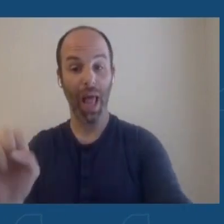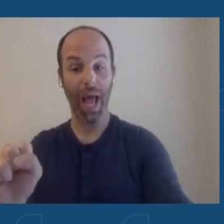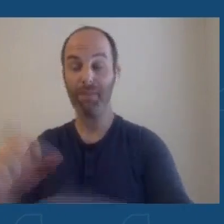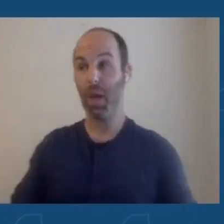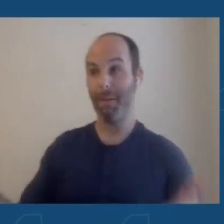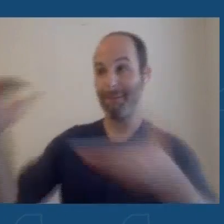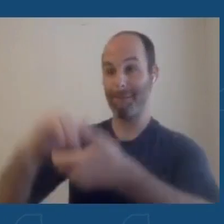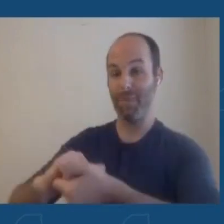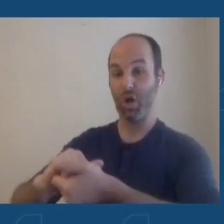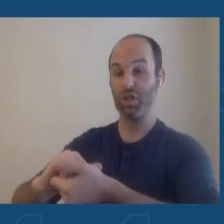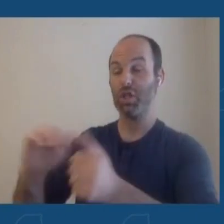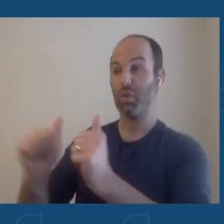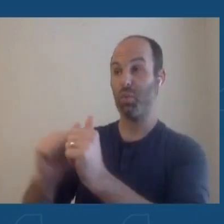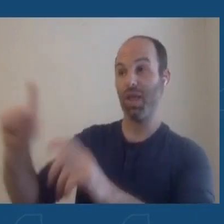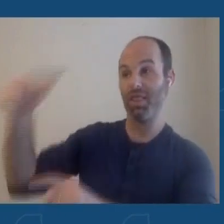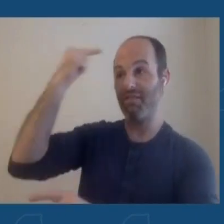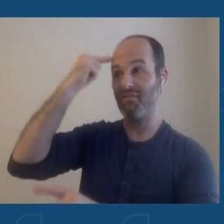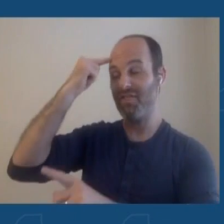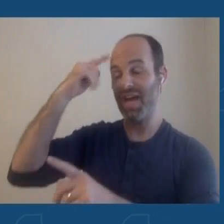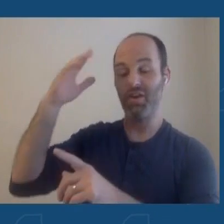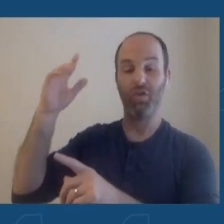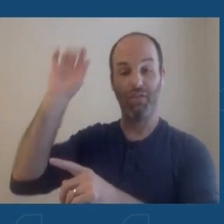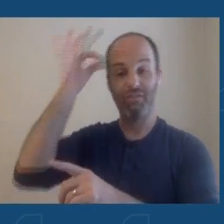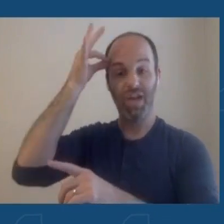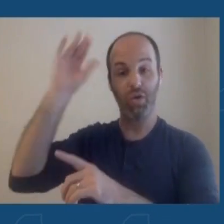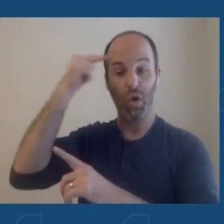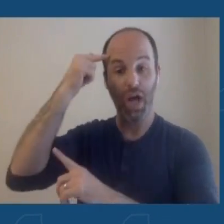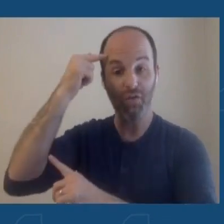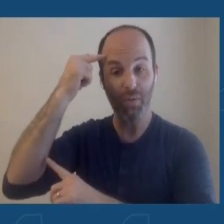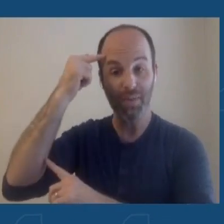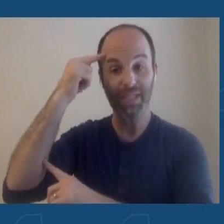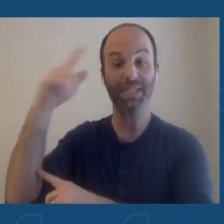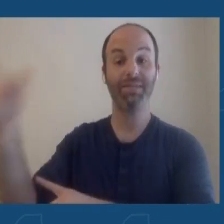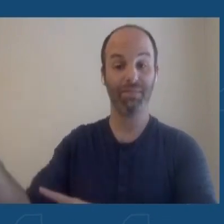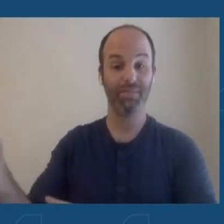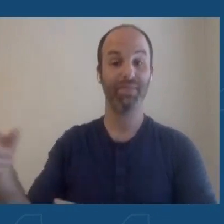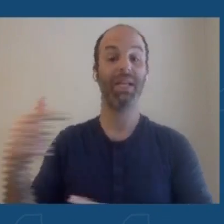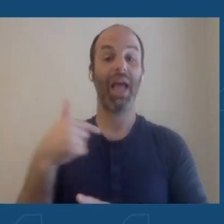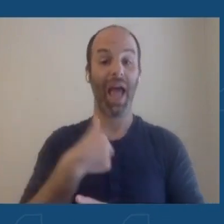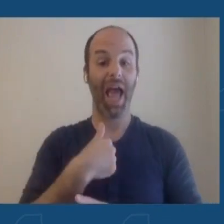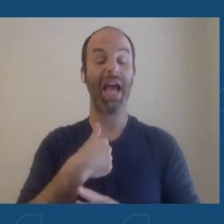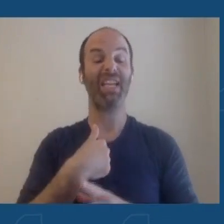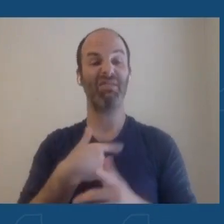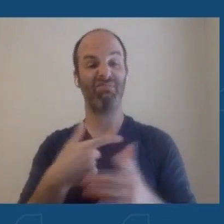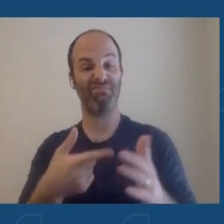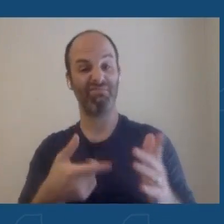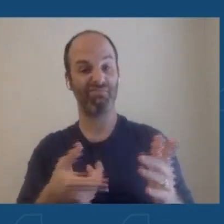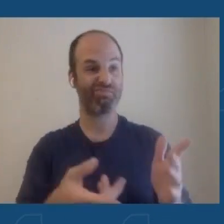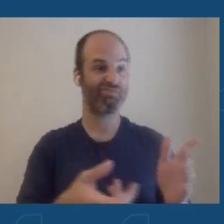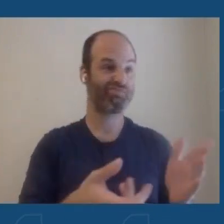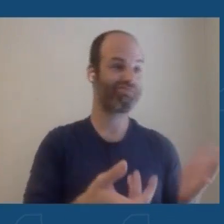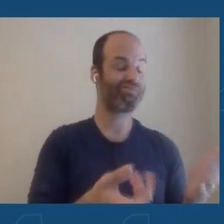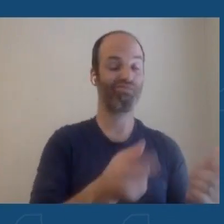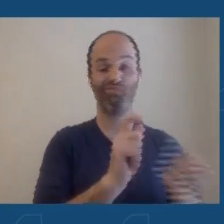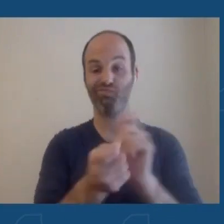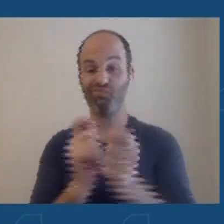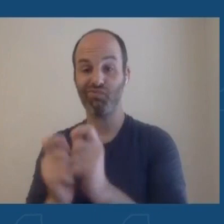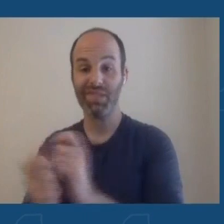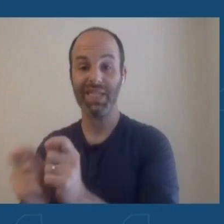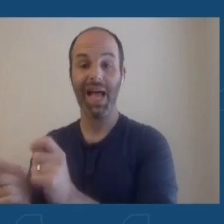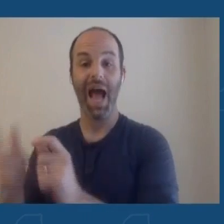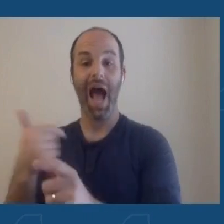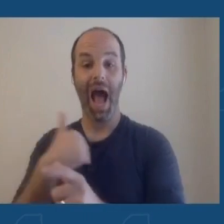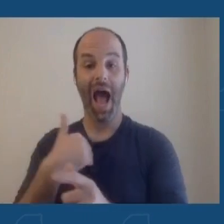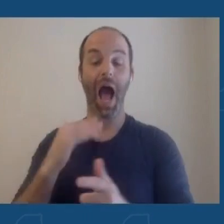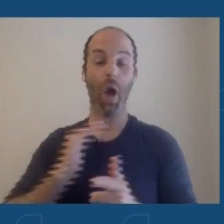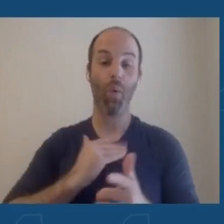has said, and revitalizing our network of local health departments, which remains such